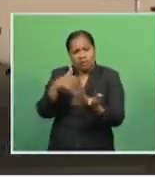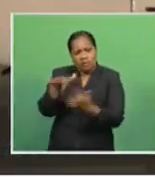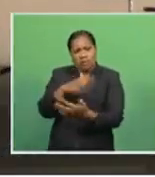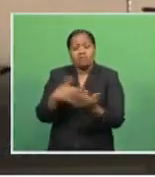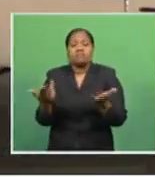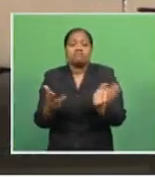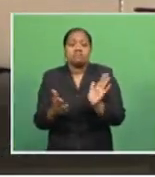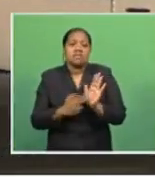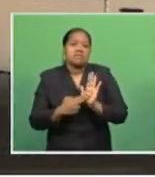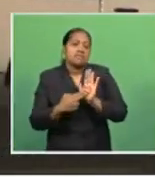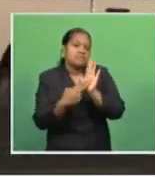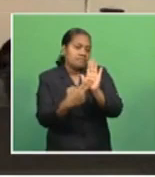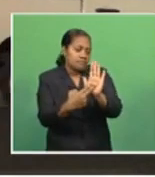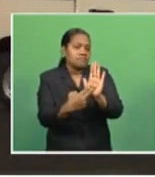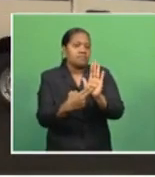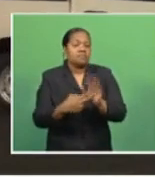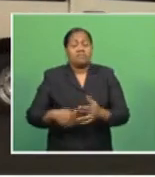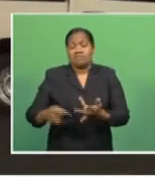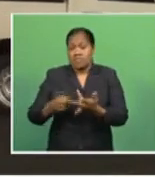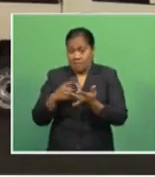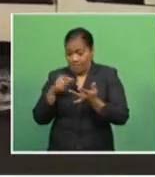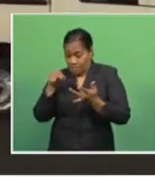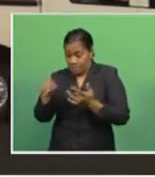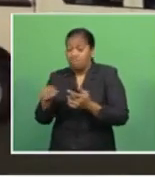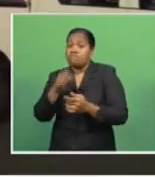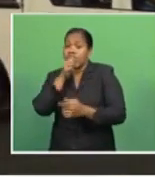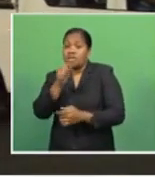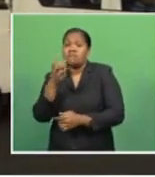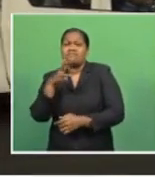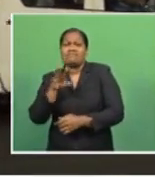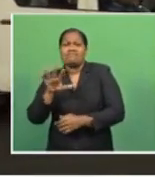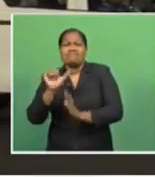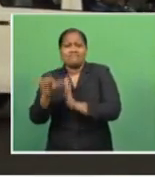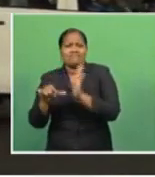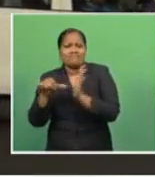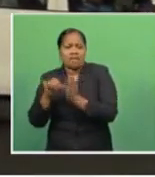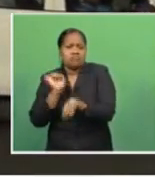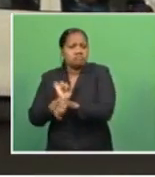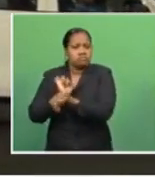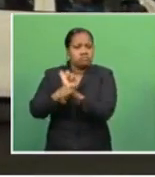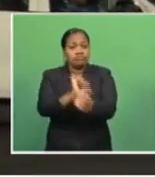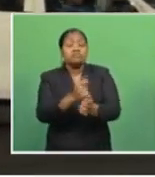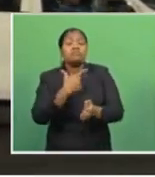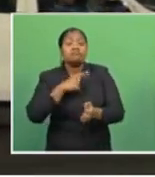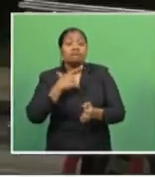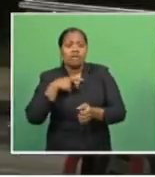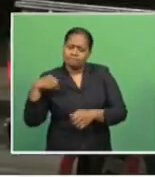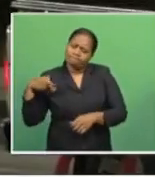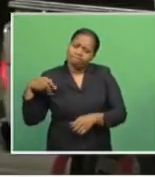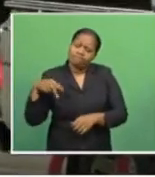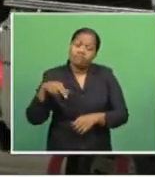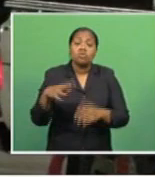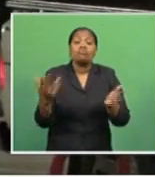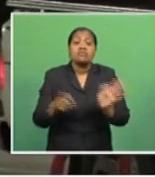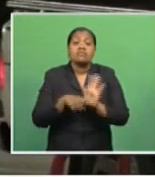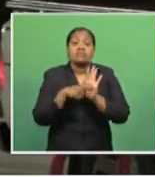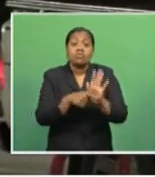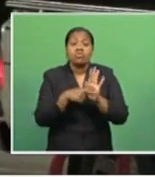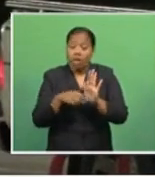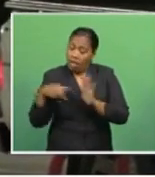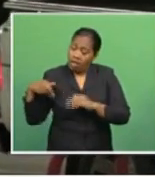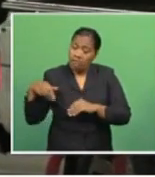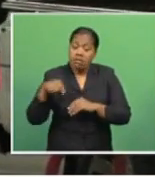In another case, a 35-year-old man from Lamy was also arrested as he was walking back from Laotoka to Nawaka